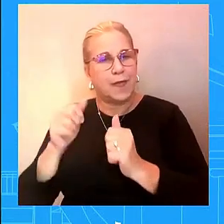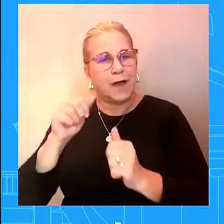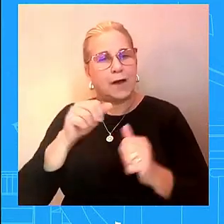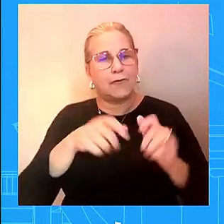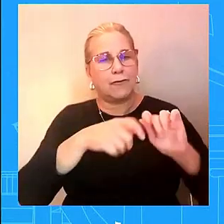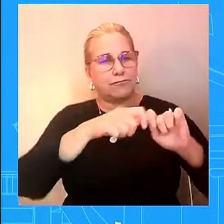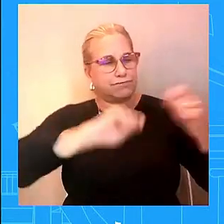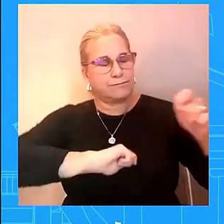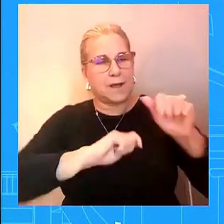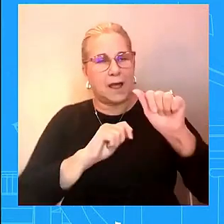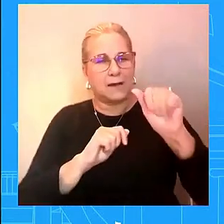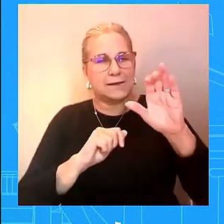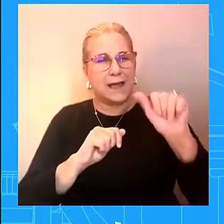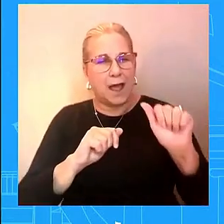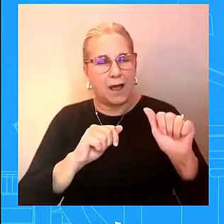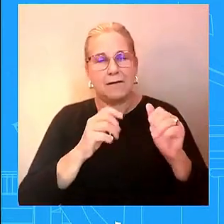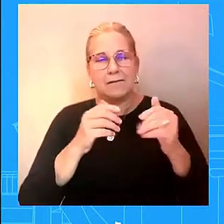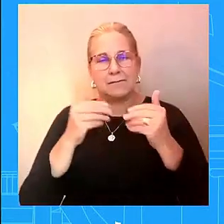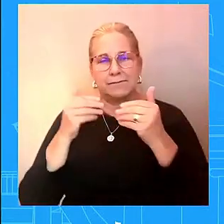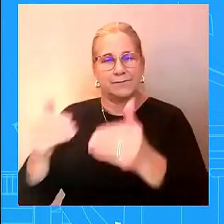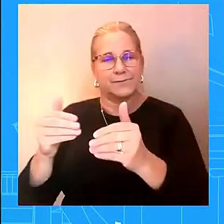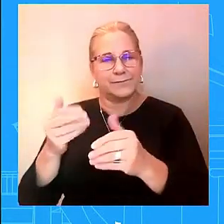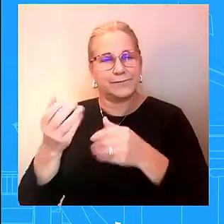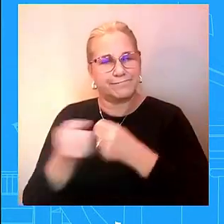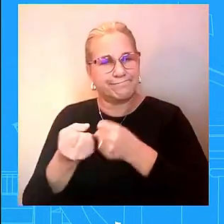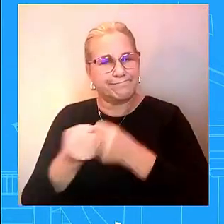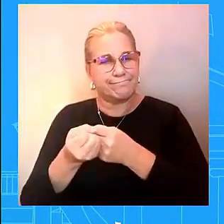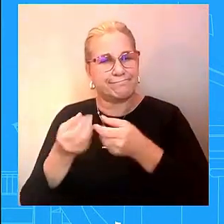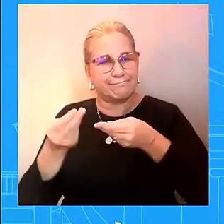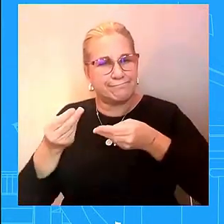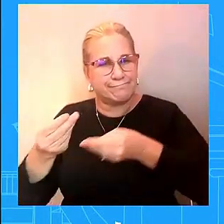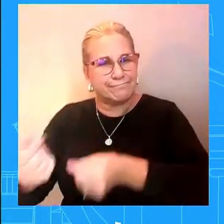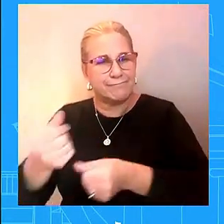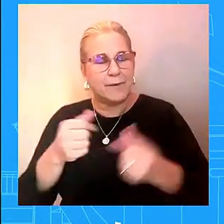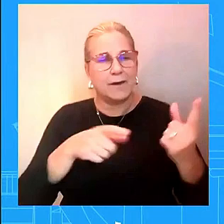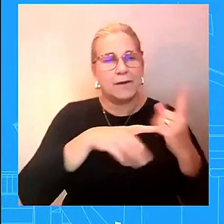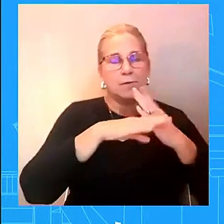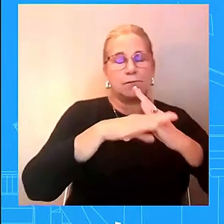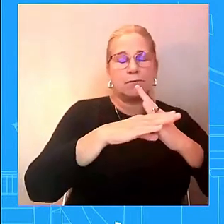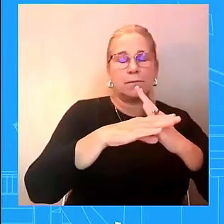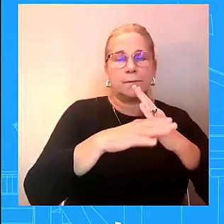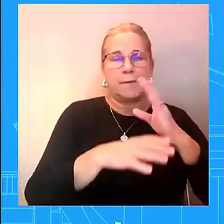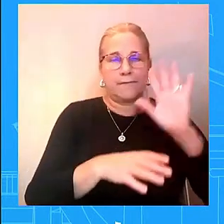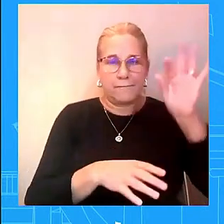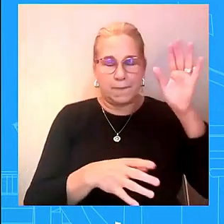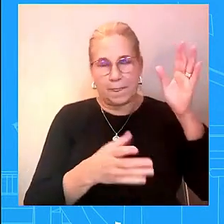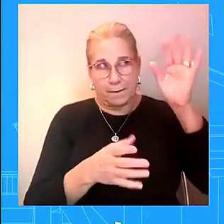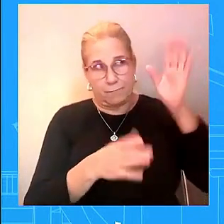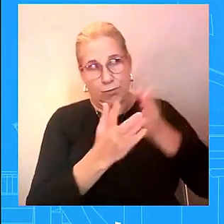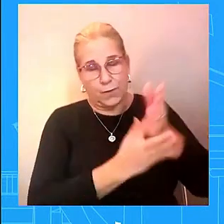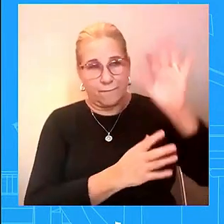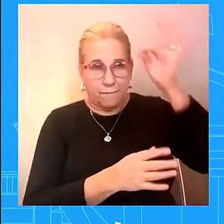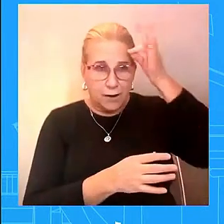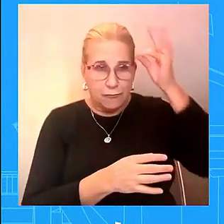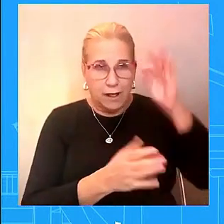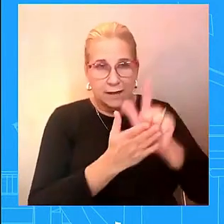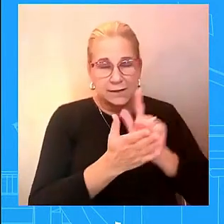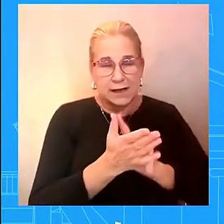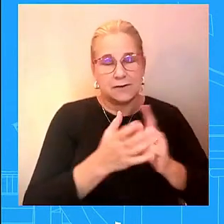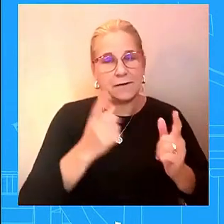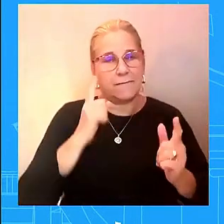the fundamental right to birth control for women in every state it's dangerous and it's unacceptable